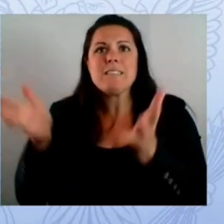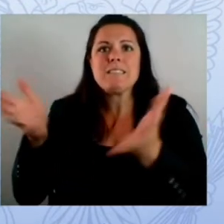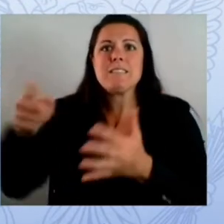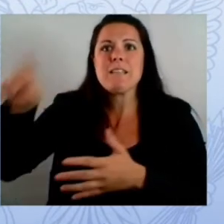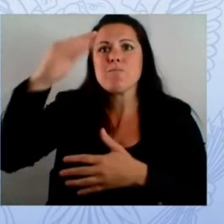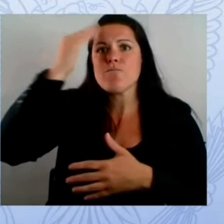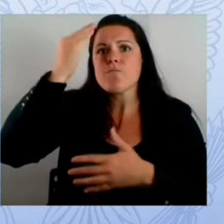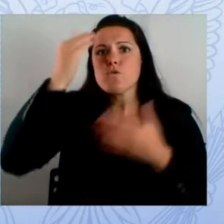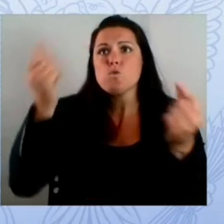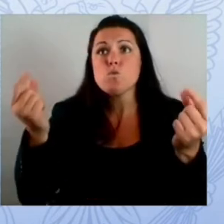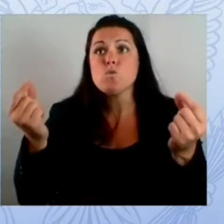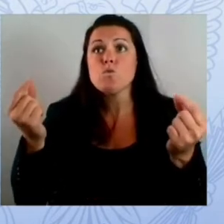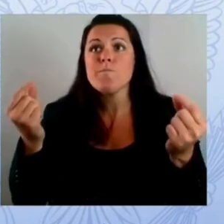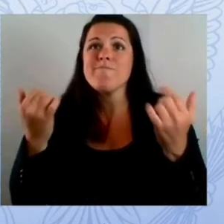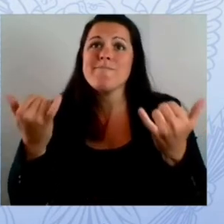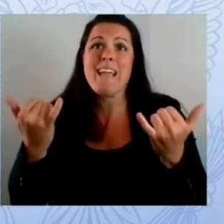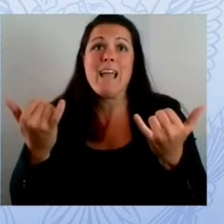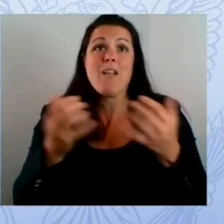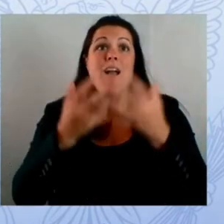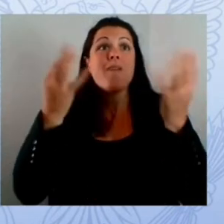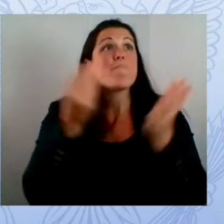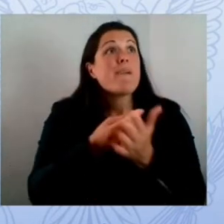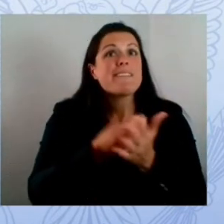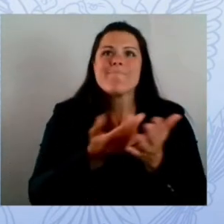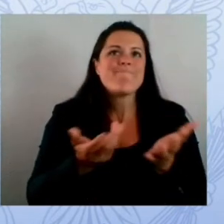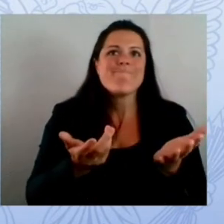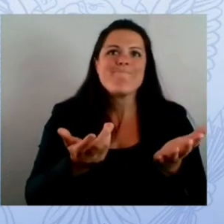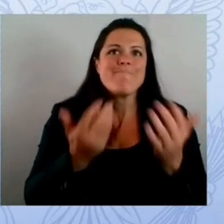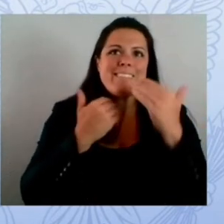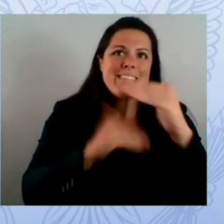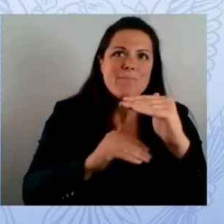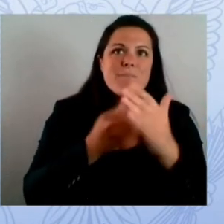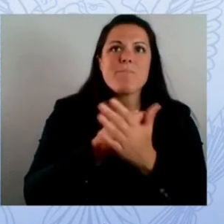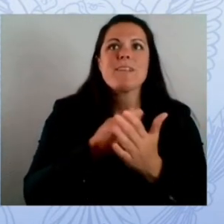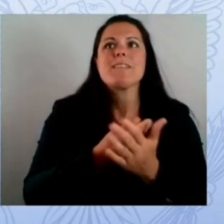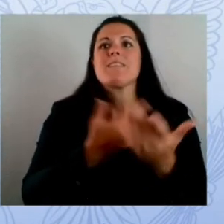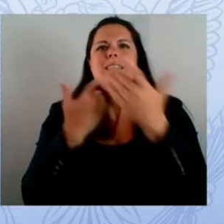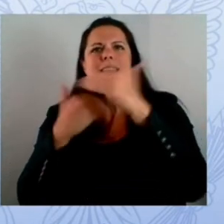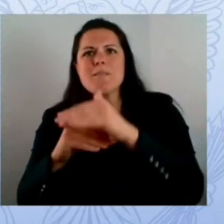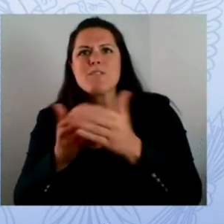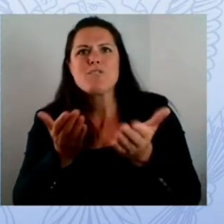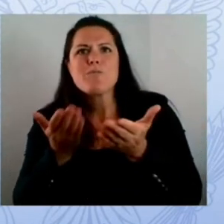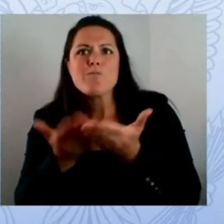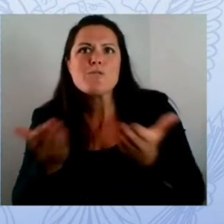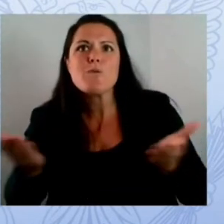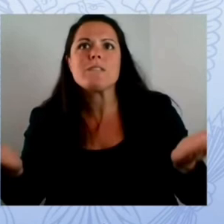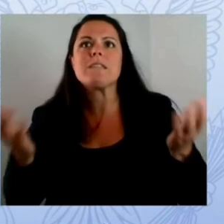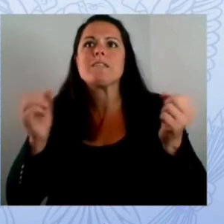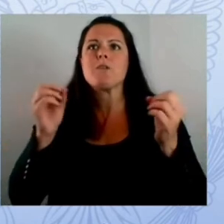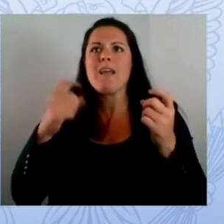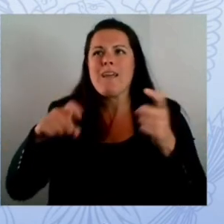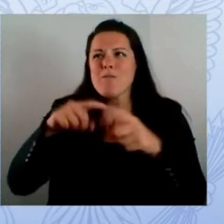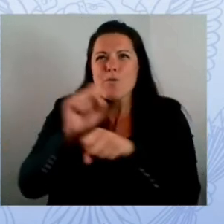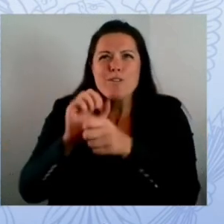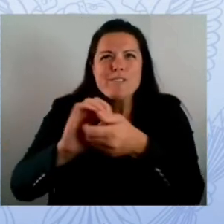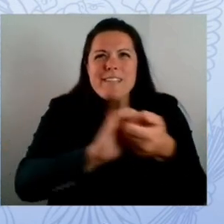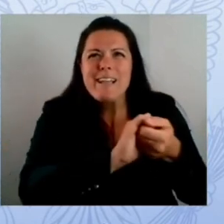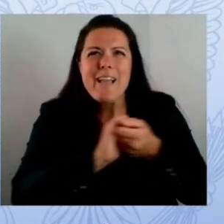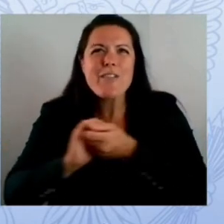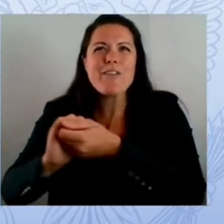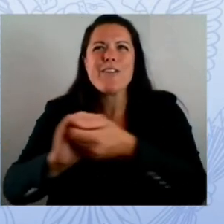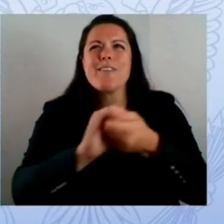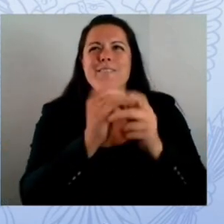understand limited resources i was a superintendent for eight years and every year for eight years submitted a budget to my board that included cuts